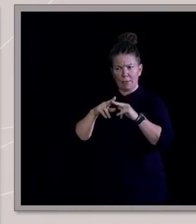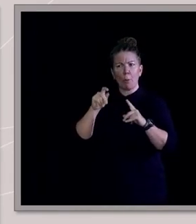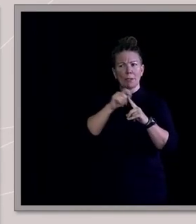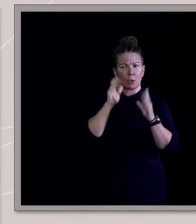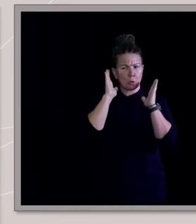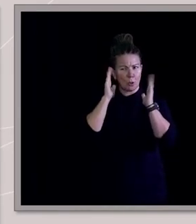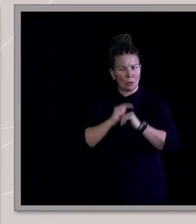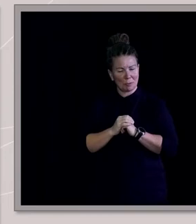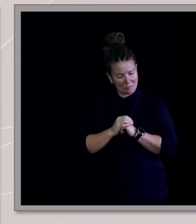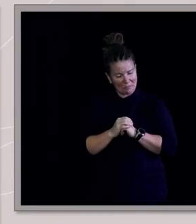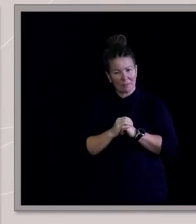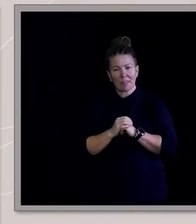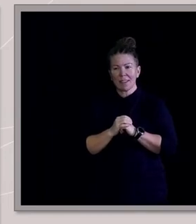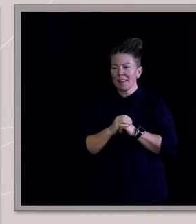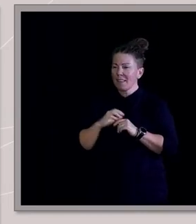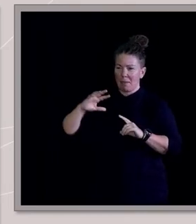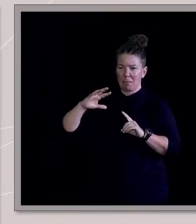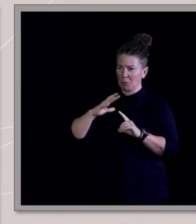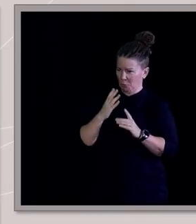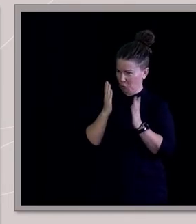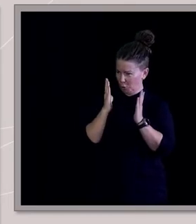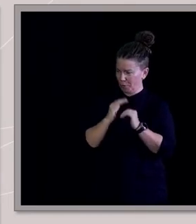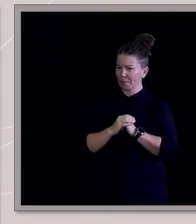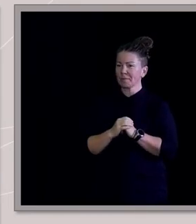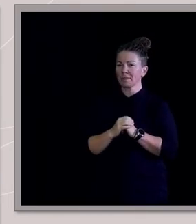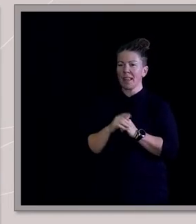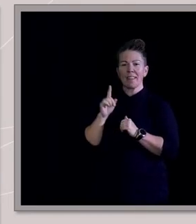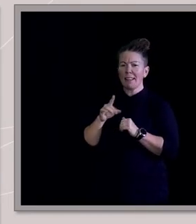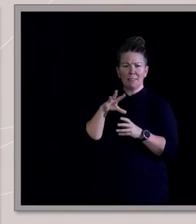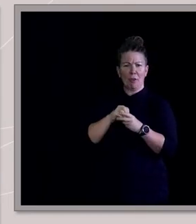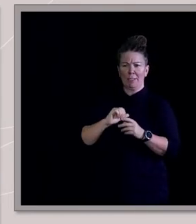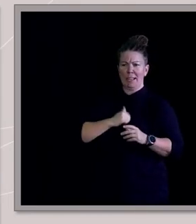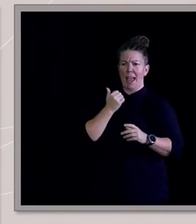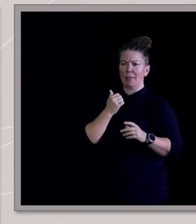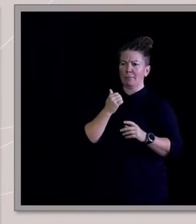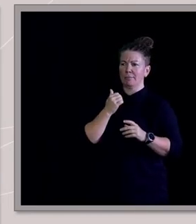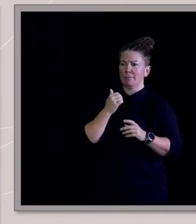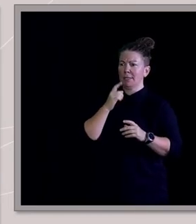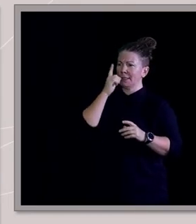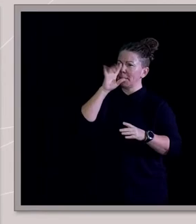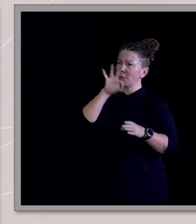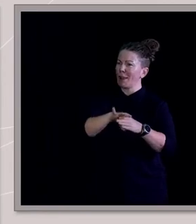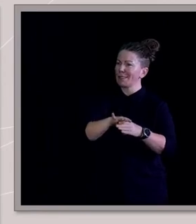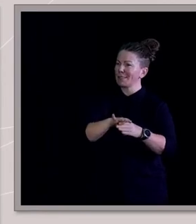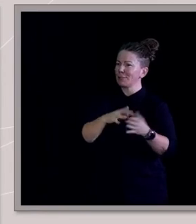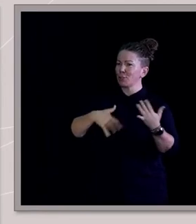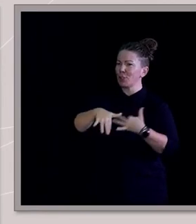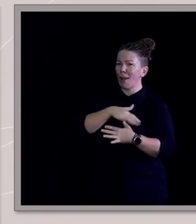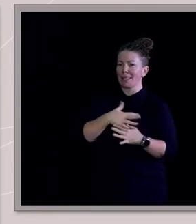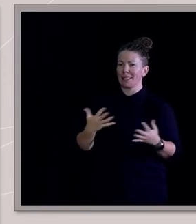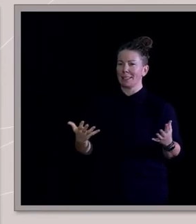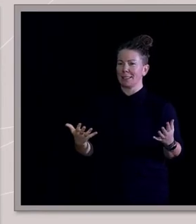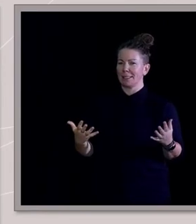So that's part and parcel of our democratic society and where we've come from. You know, these, these Western